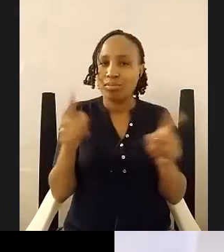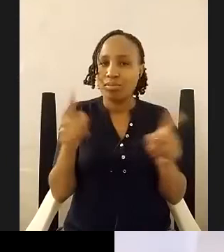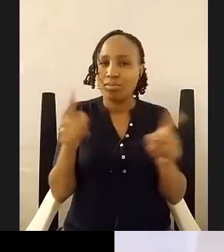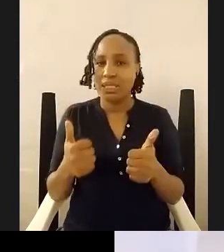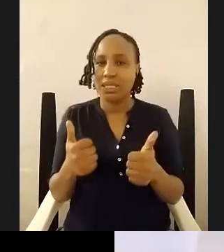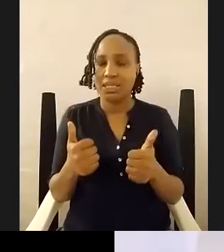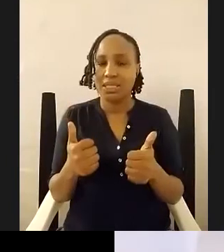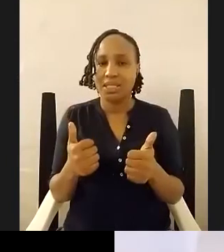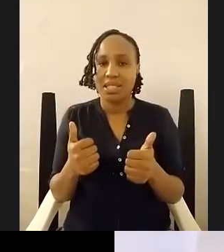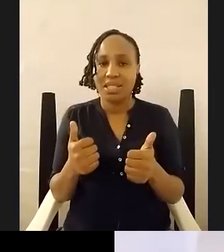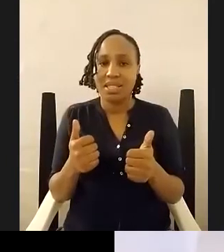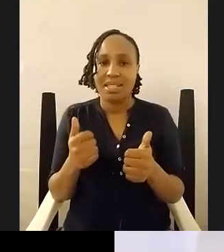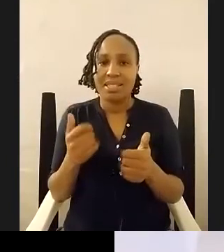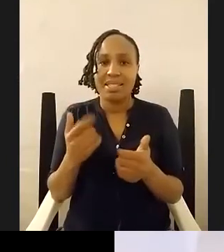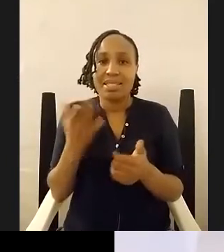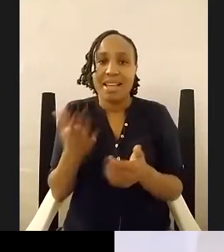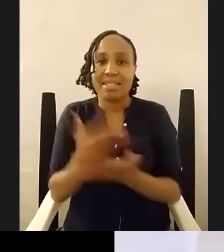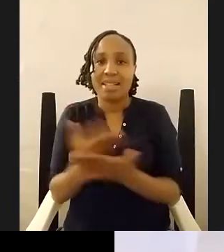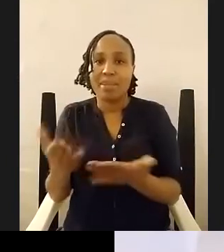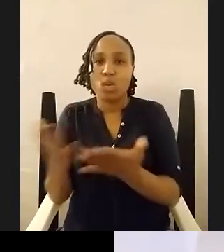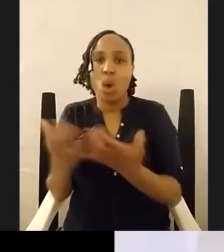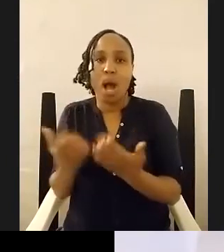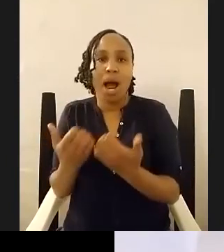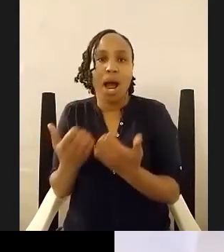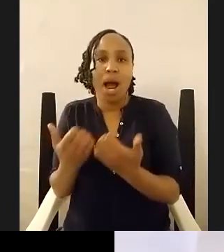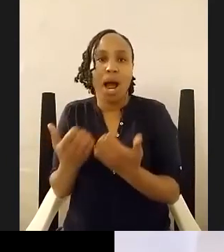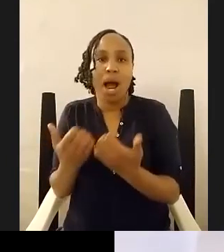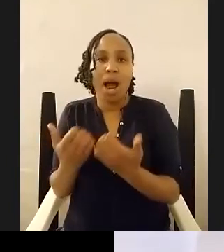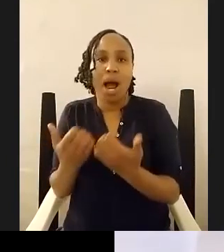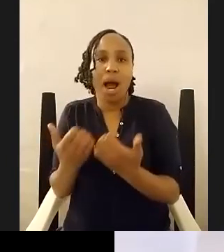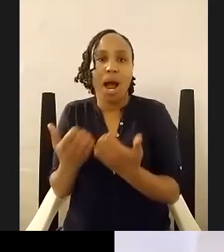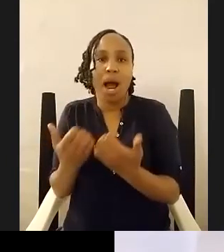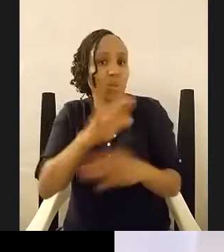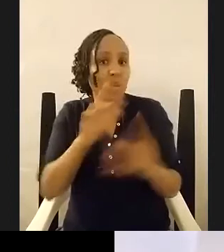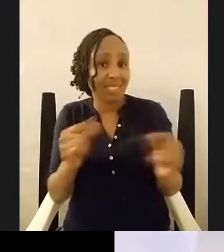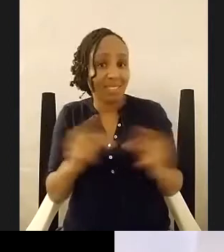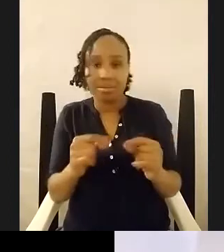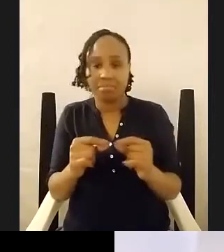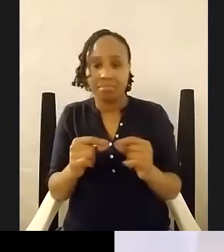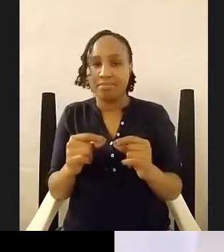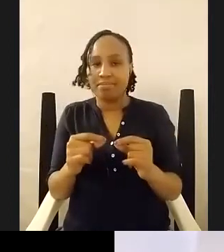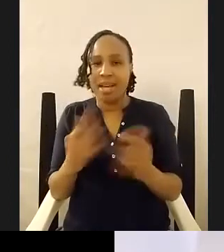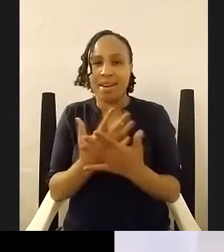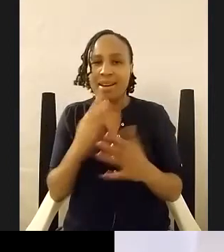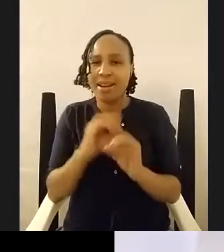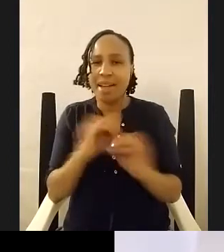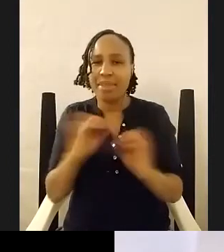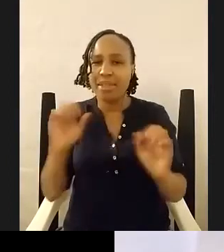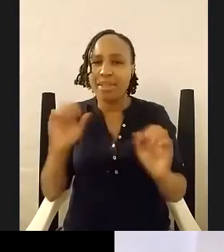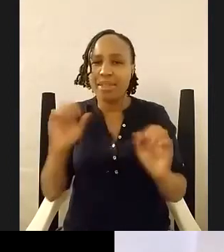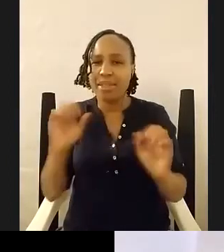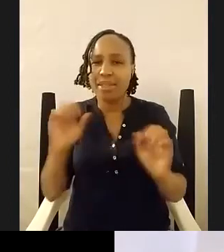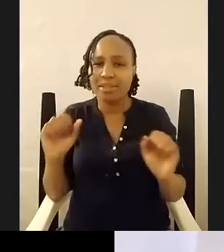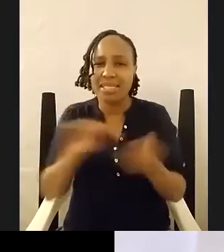something you had to change radically yeah yeah there was there was nothing that radically changed in the text the story is still the